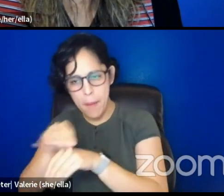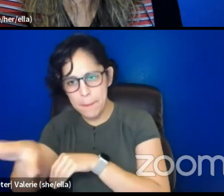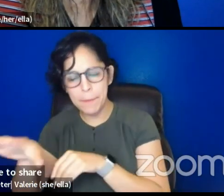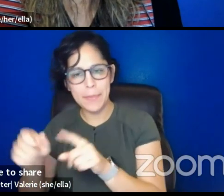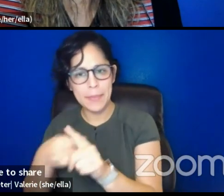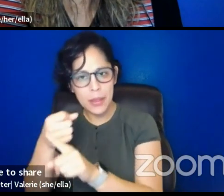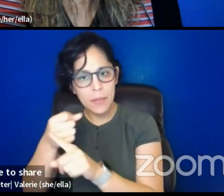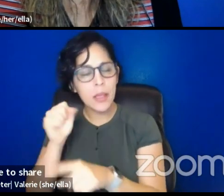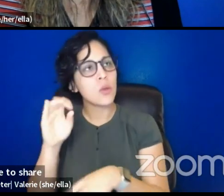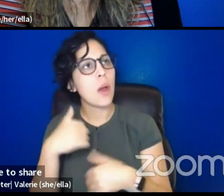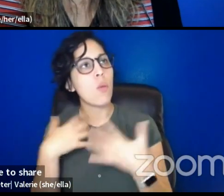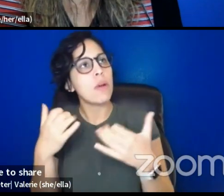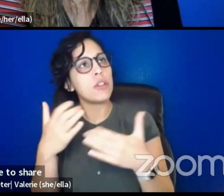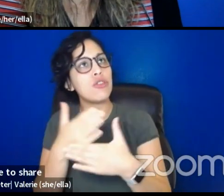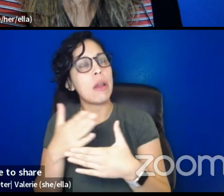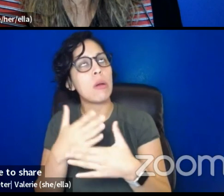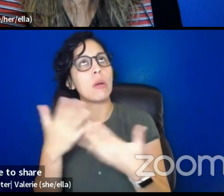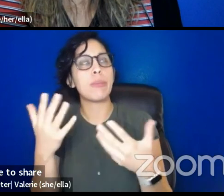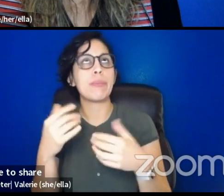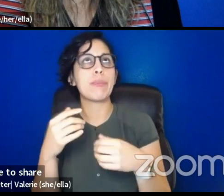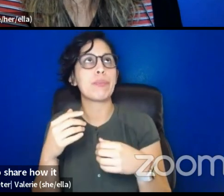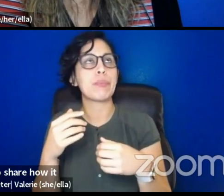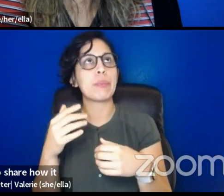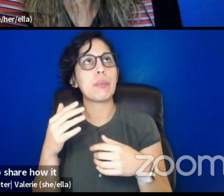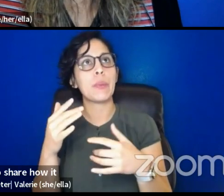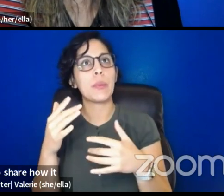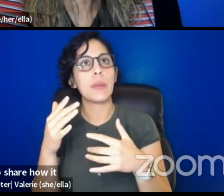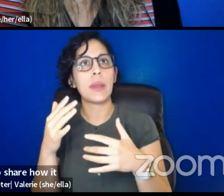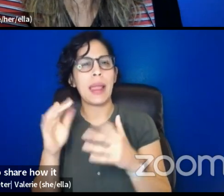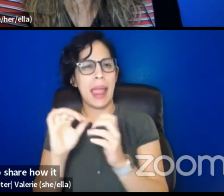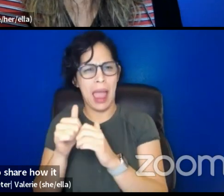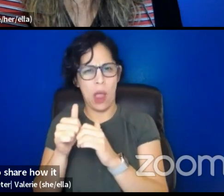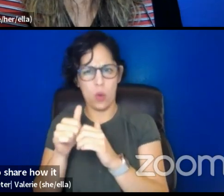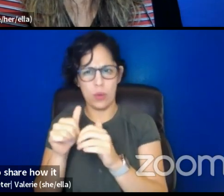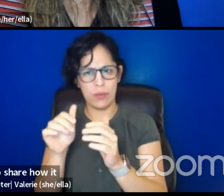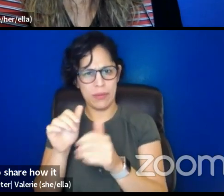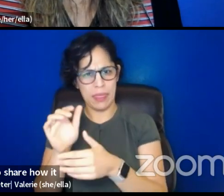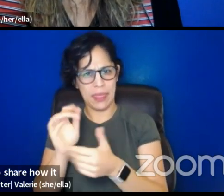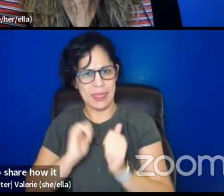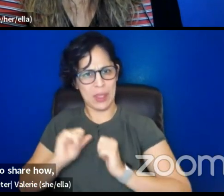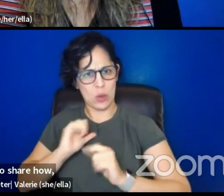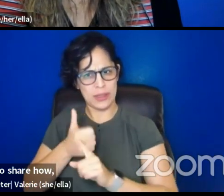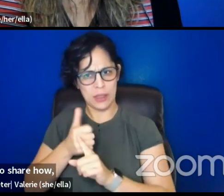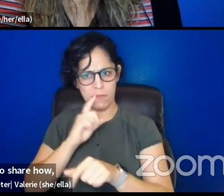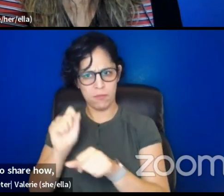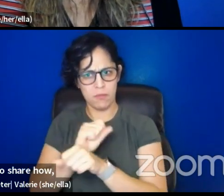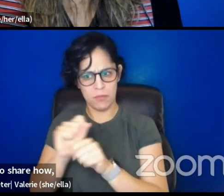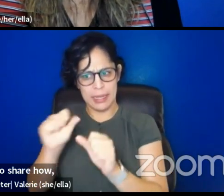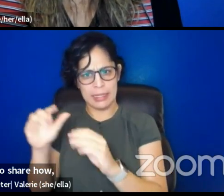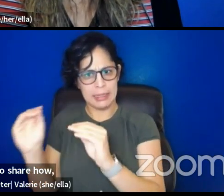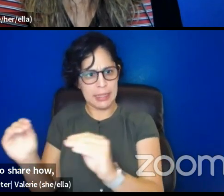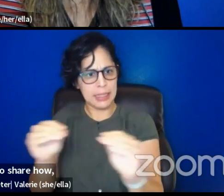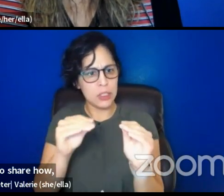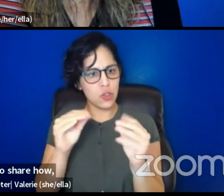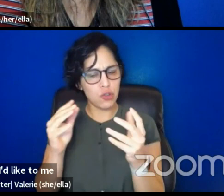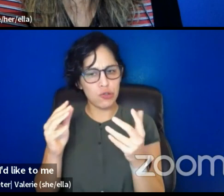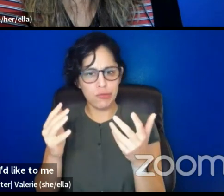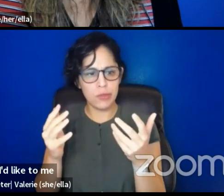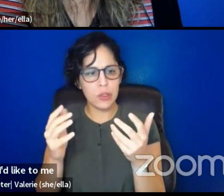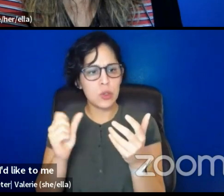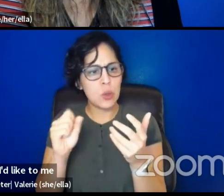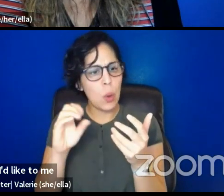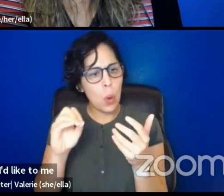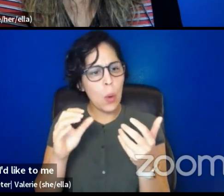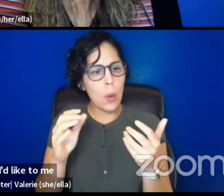share how educational it can be, and, and so I'd like to, my whole